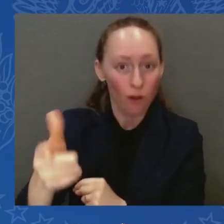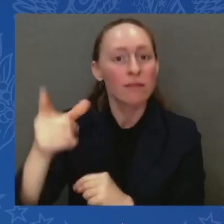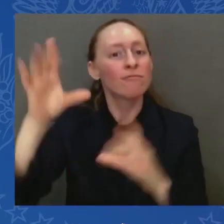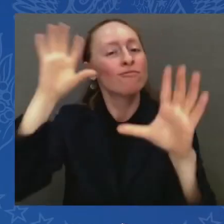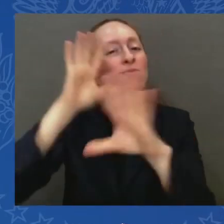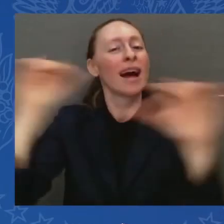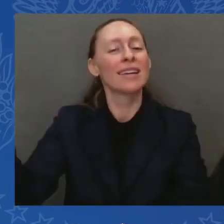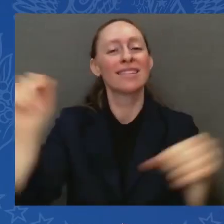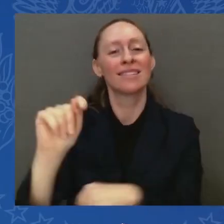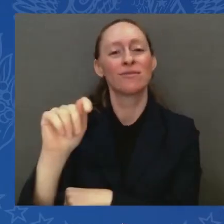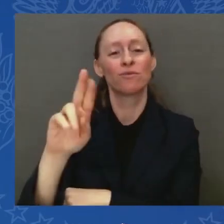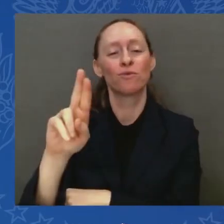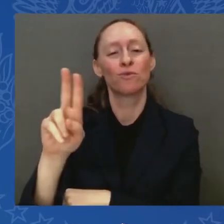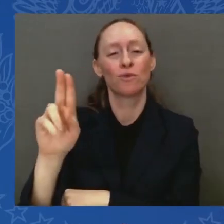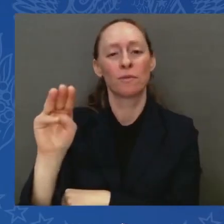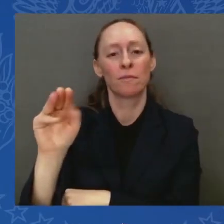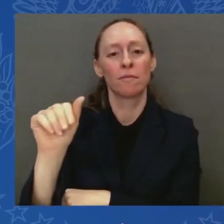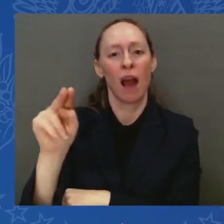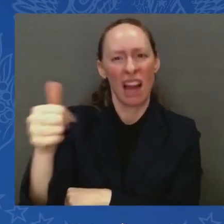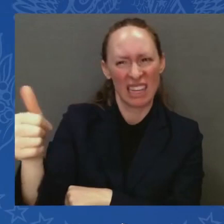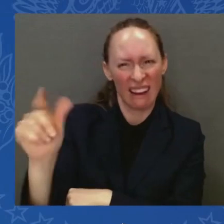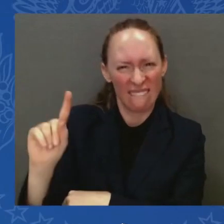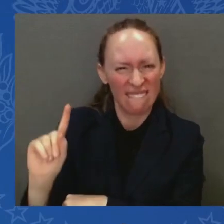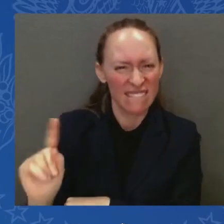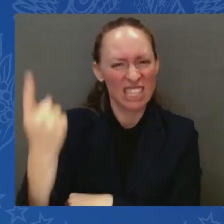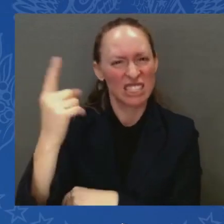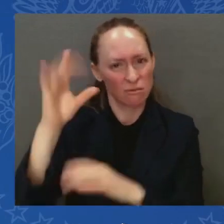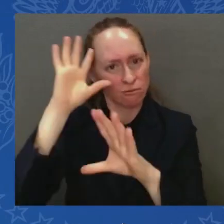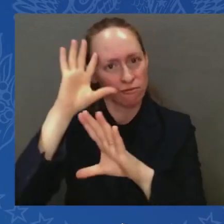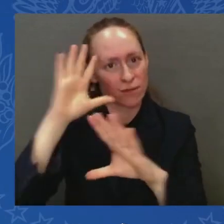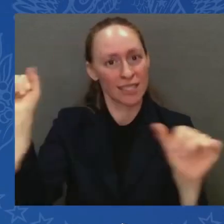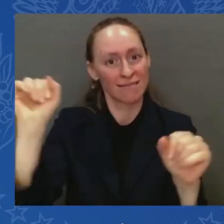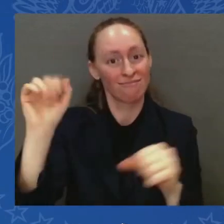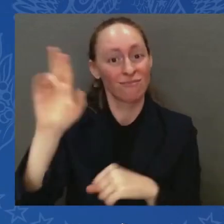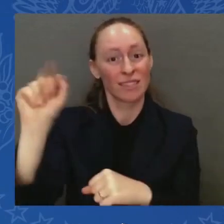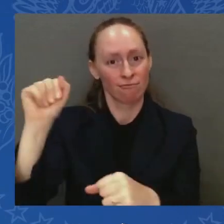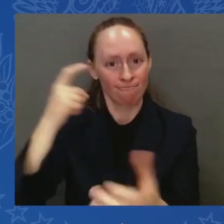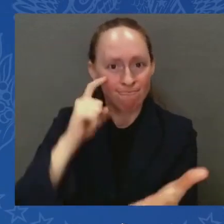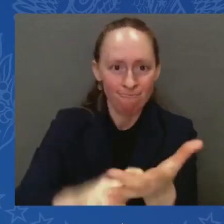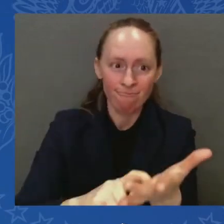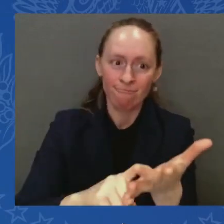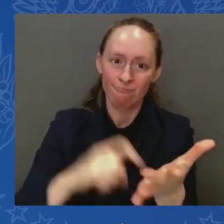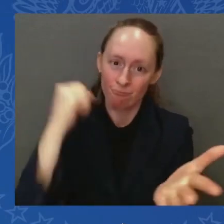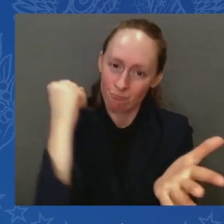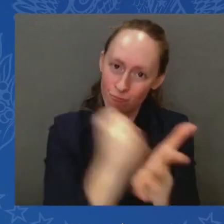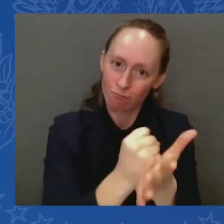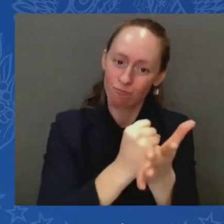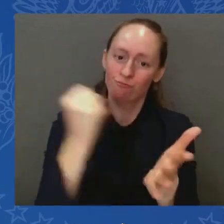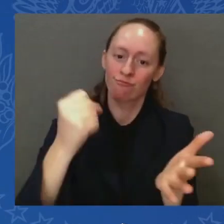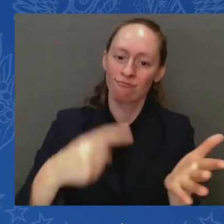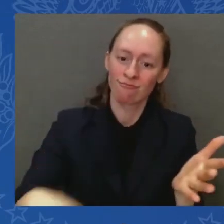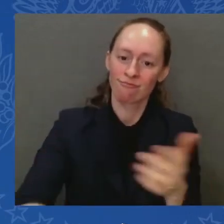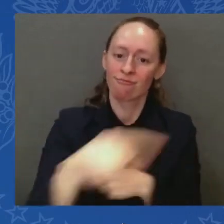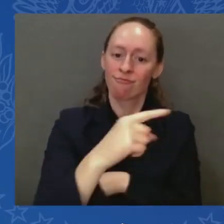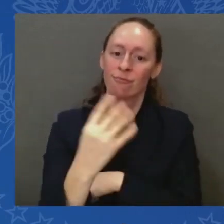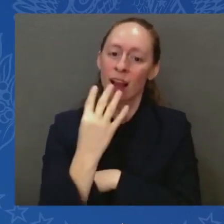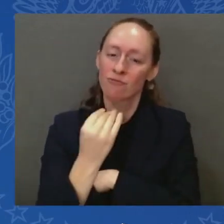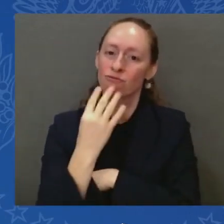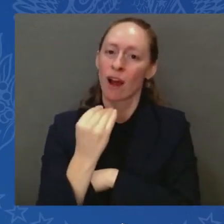side now. My administration has been in close touch with your leadership in the first moments of this attack.